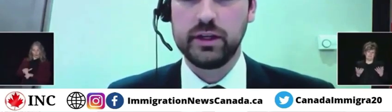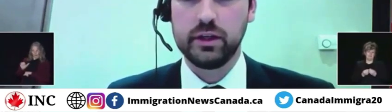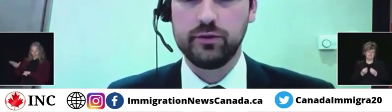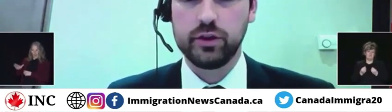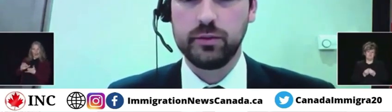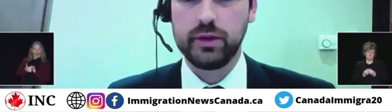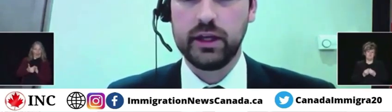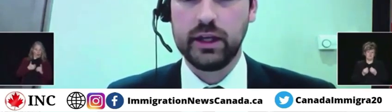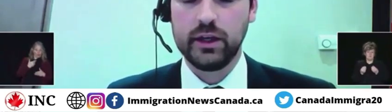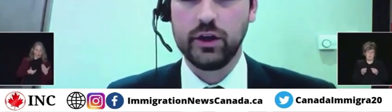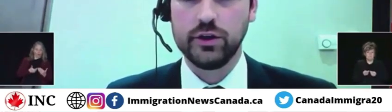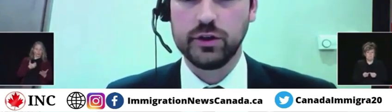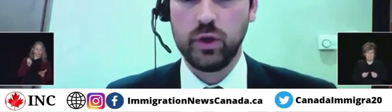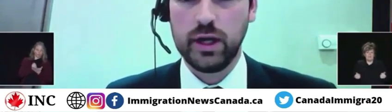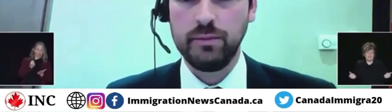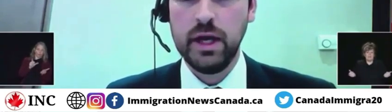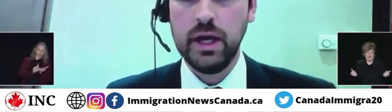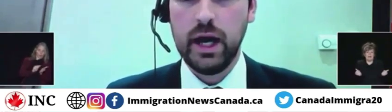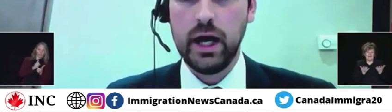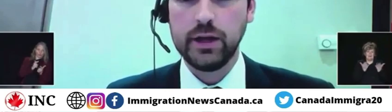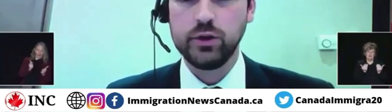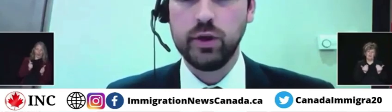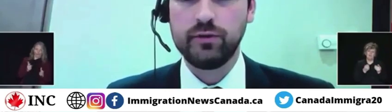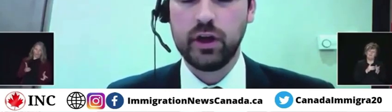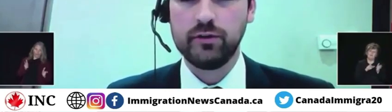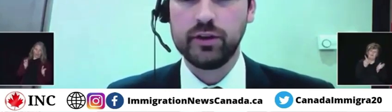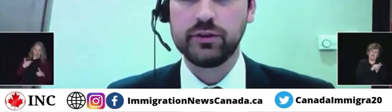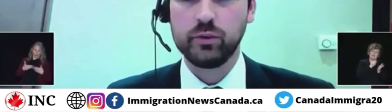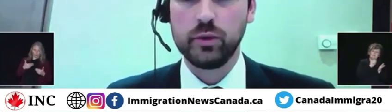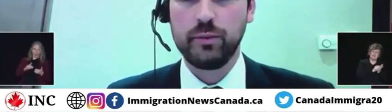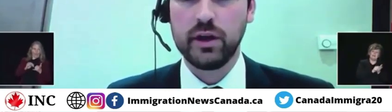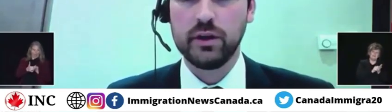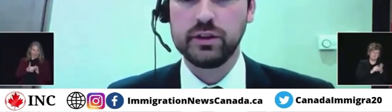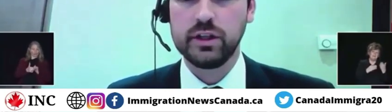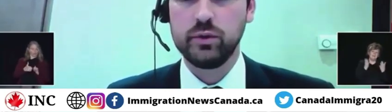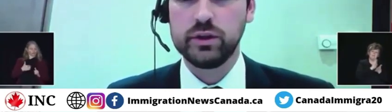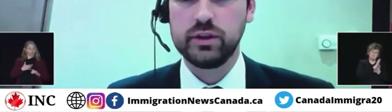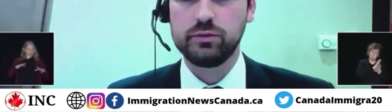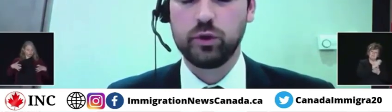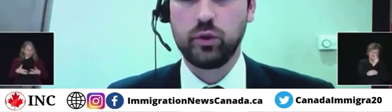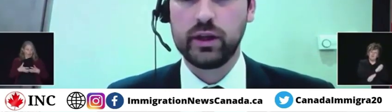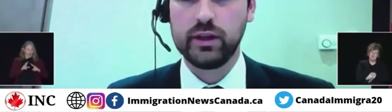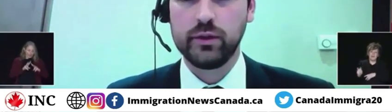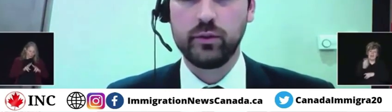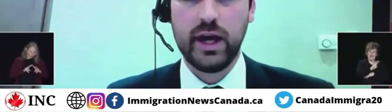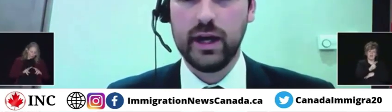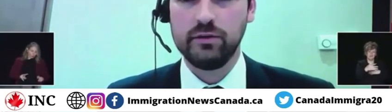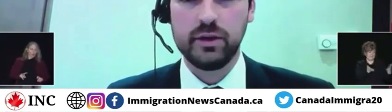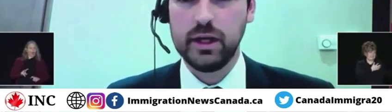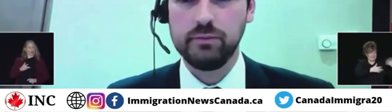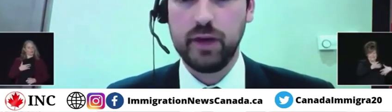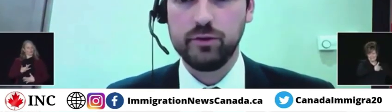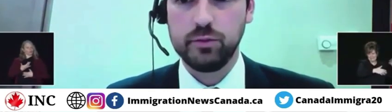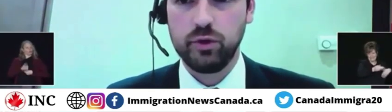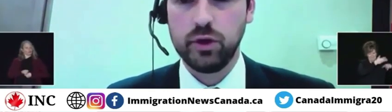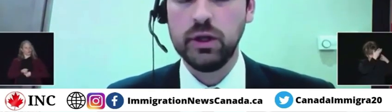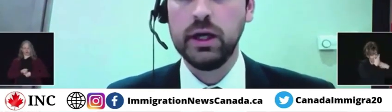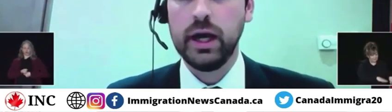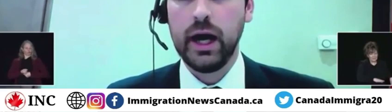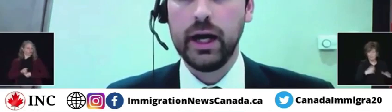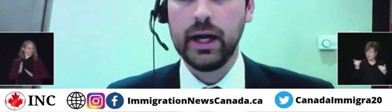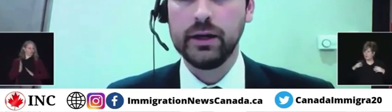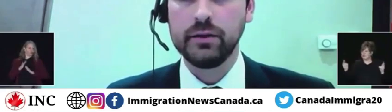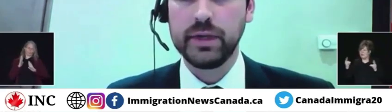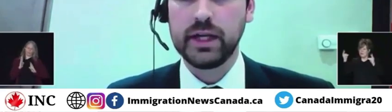print them and deliver them in an urgent way. I do have confidence that we're prepared to deal with this more quickly than we have ever before.